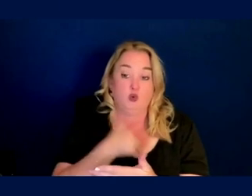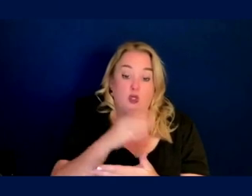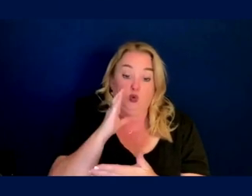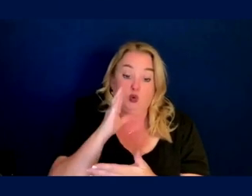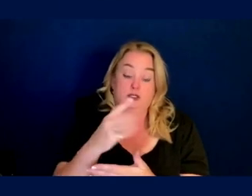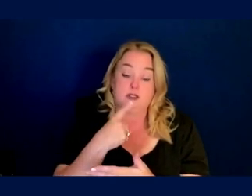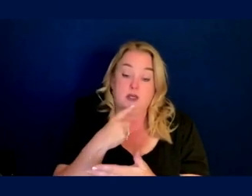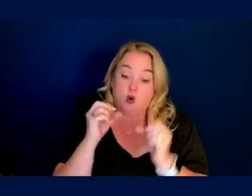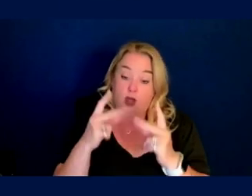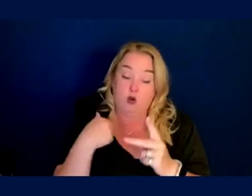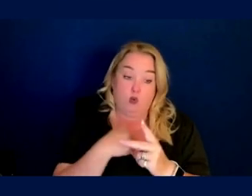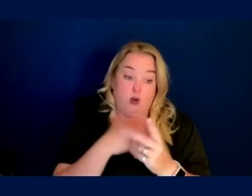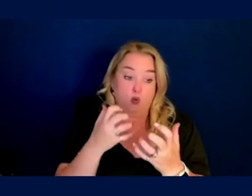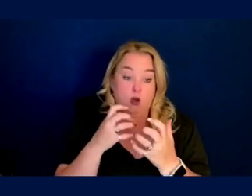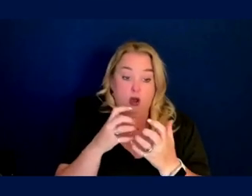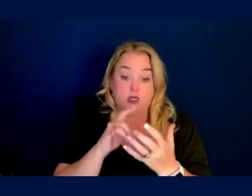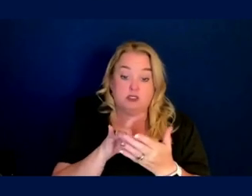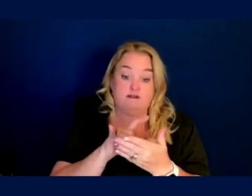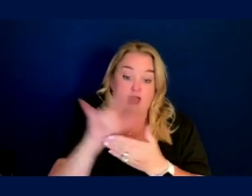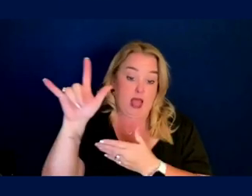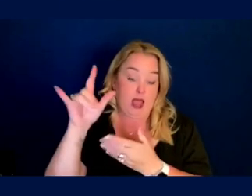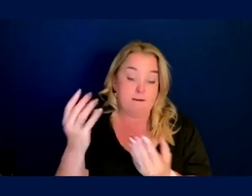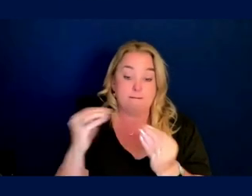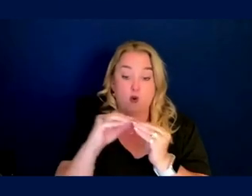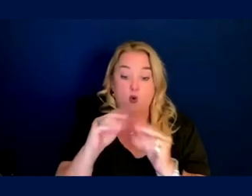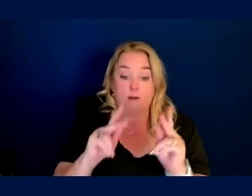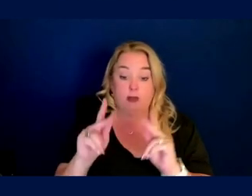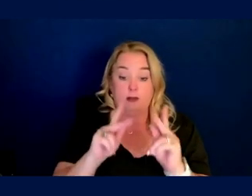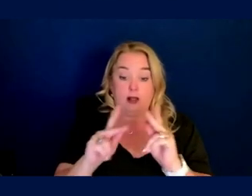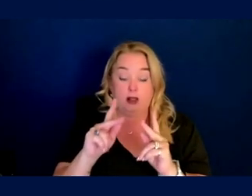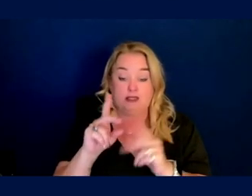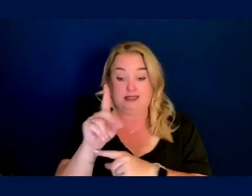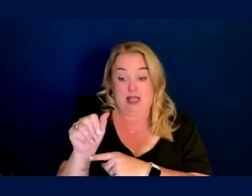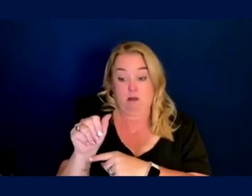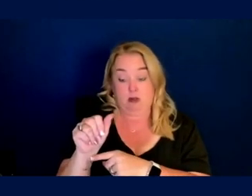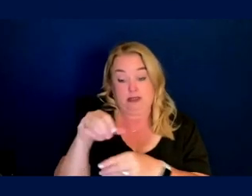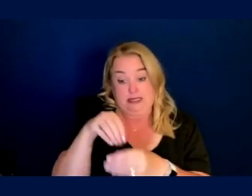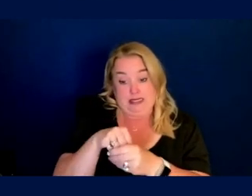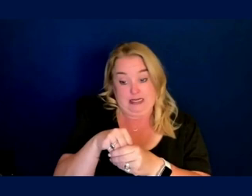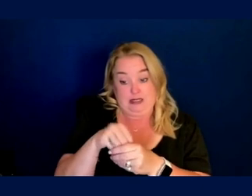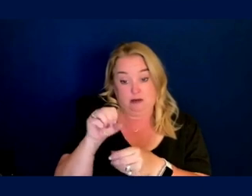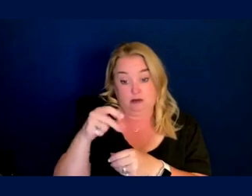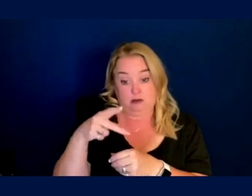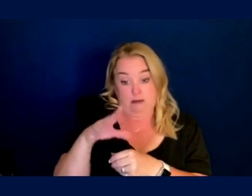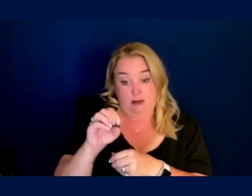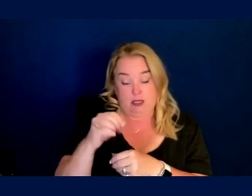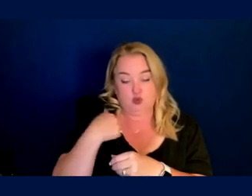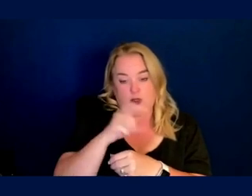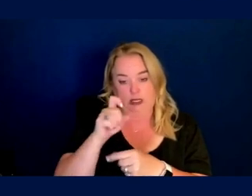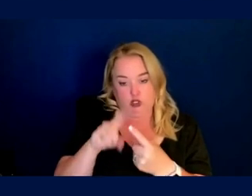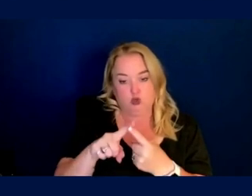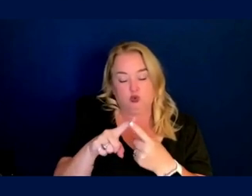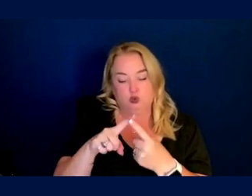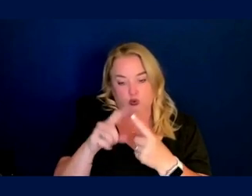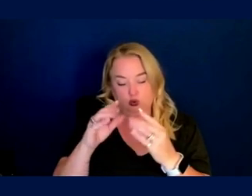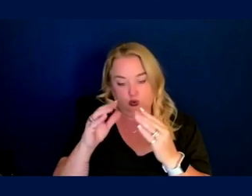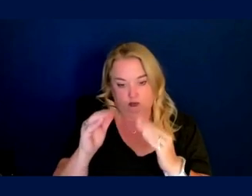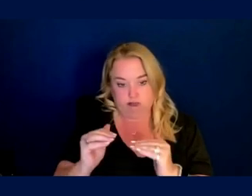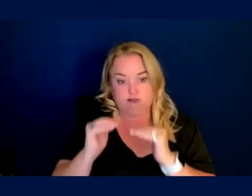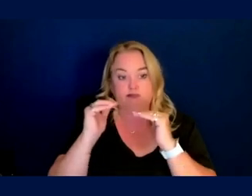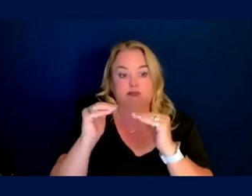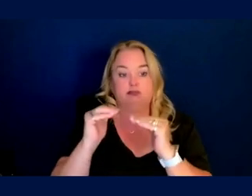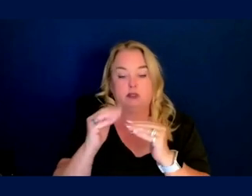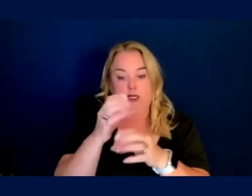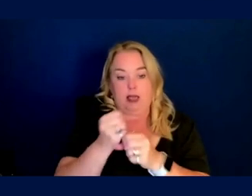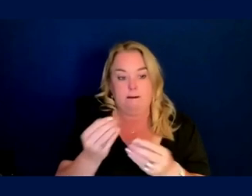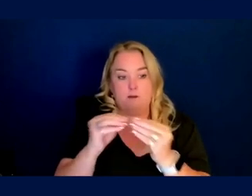well, we want to fly more disabled into space, we have to up our game in terms of the data. get so much the